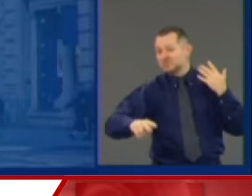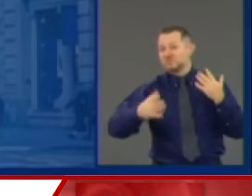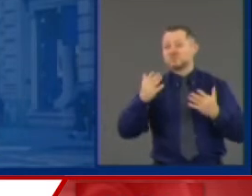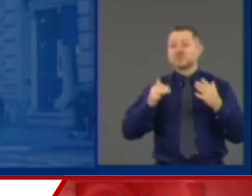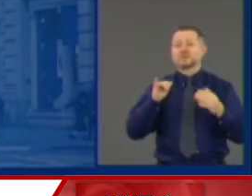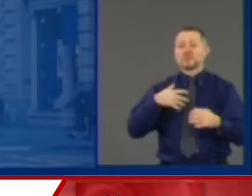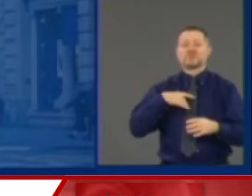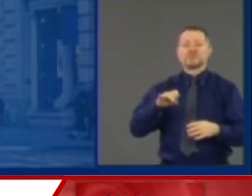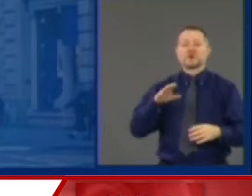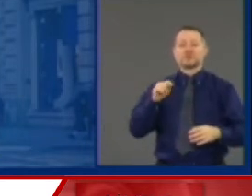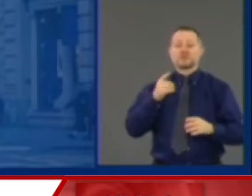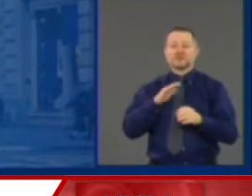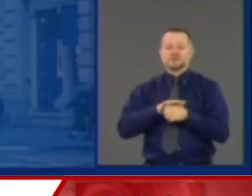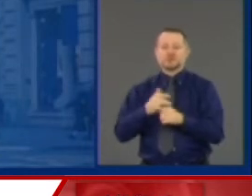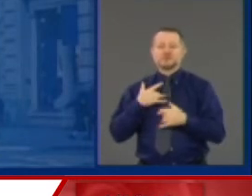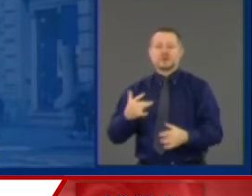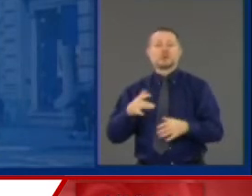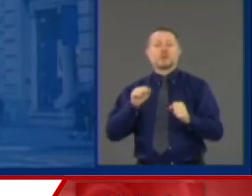virus.